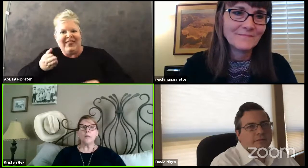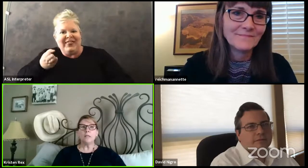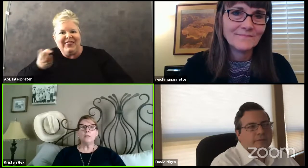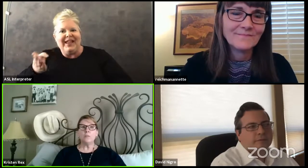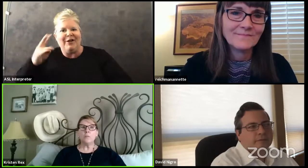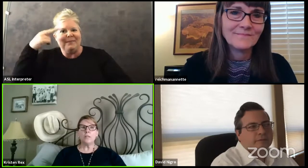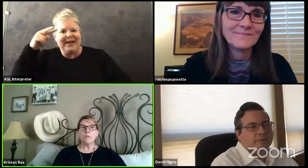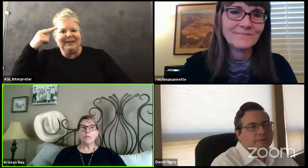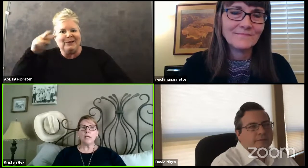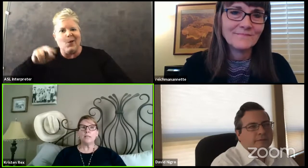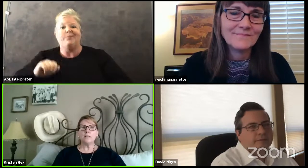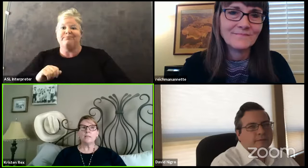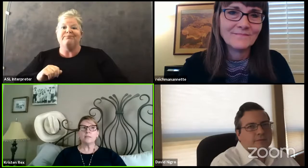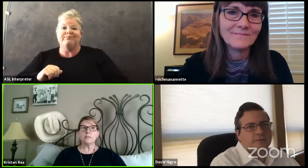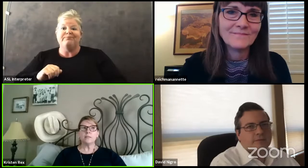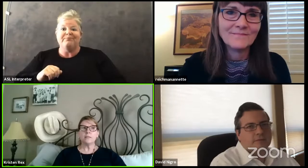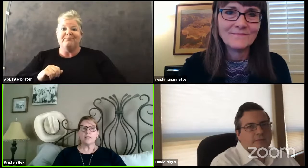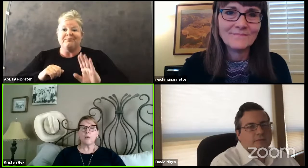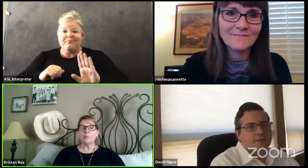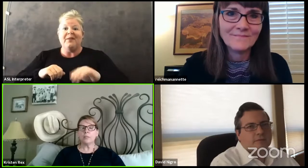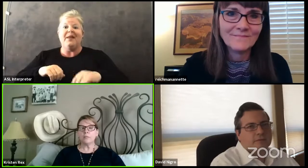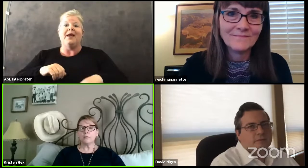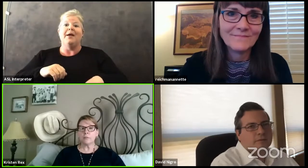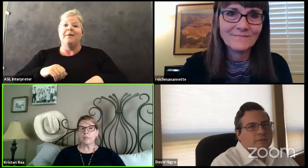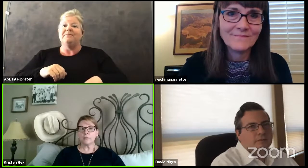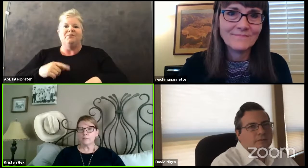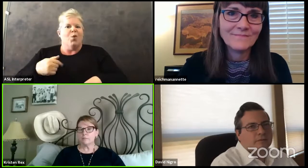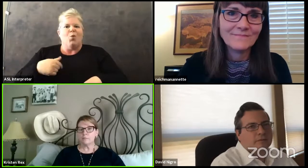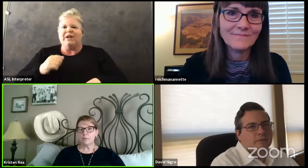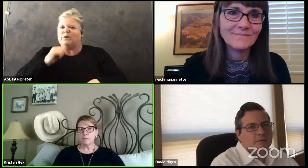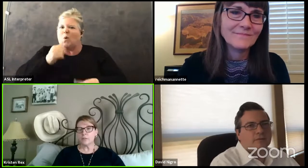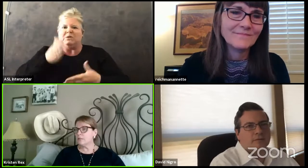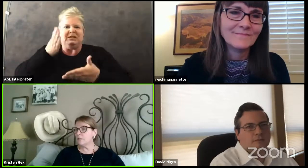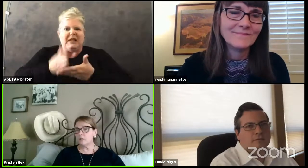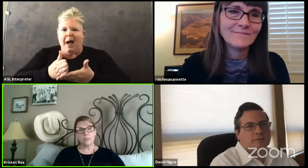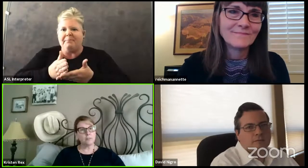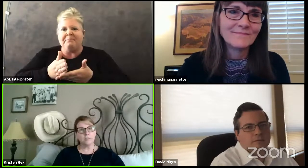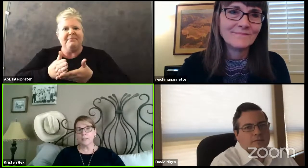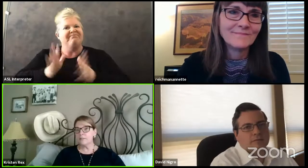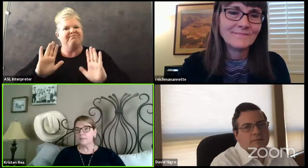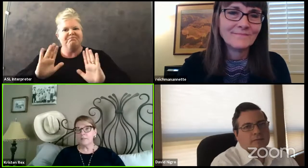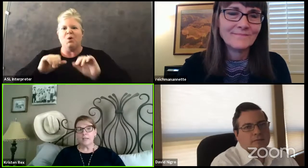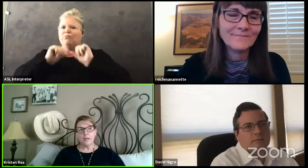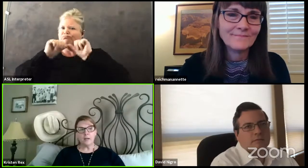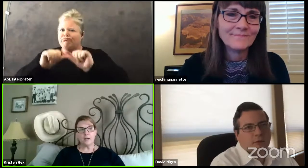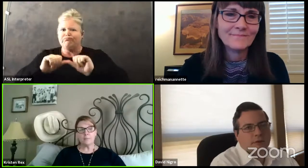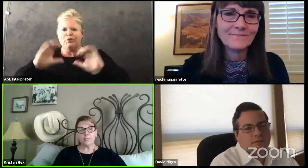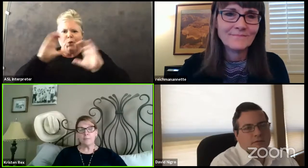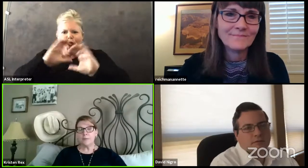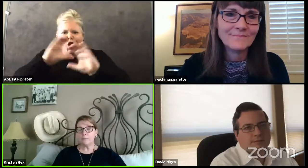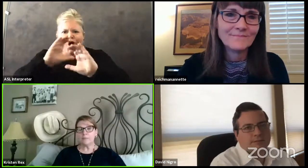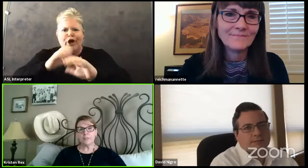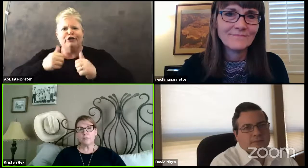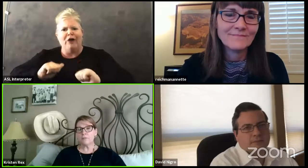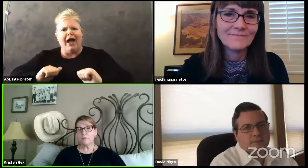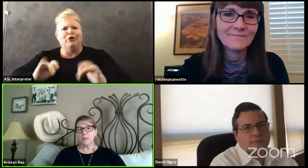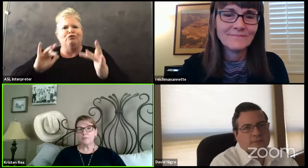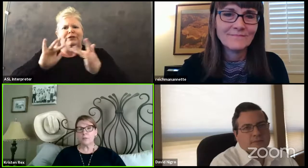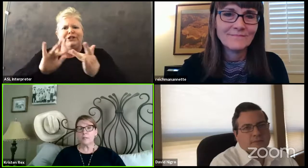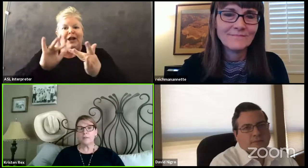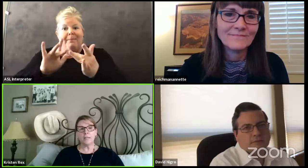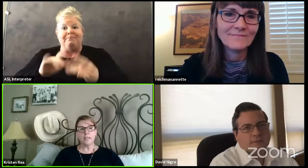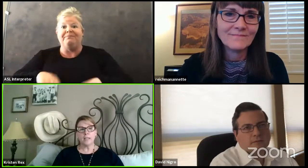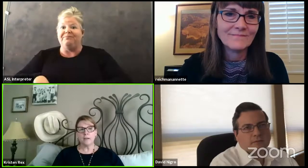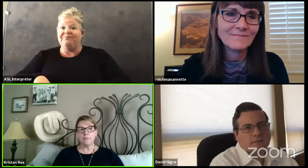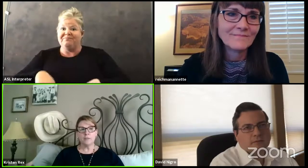We, we, do not stop looking for kids. We will continue to look for kids. Some people have literally fell